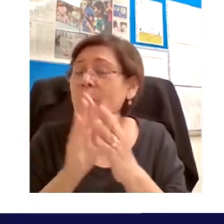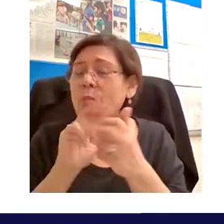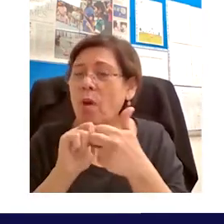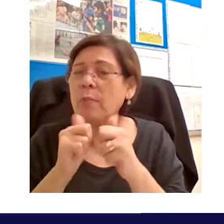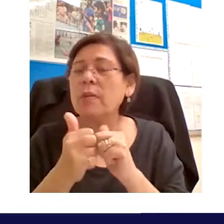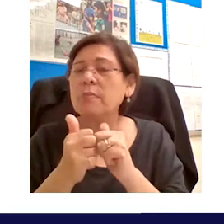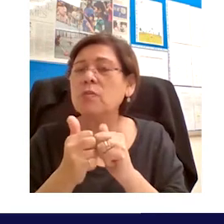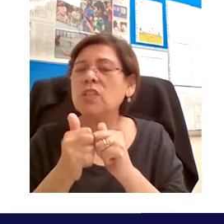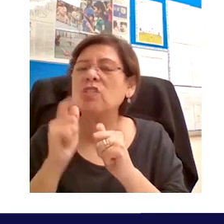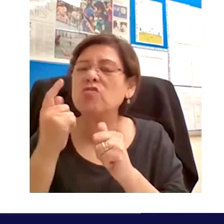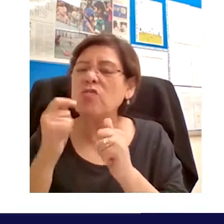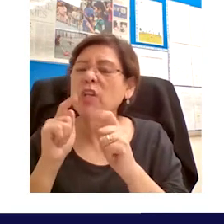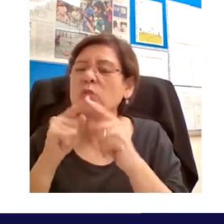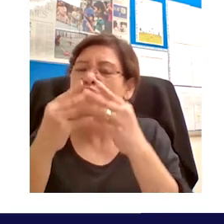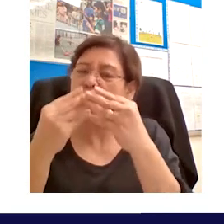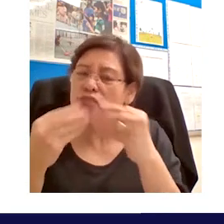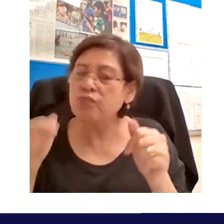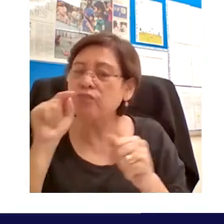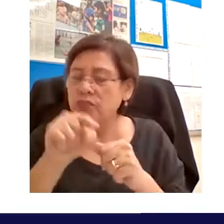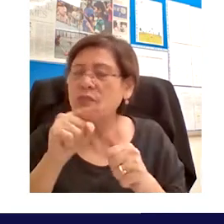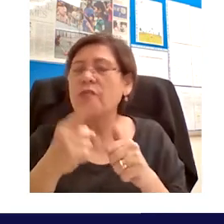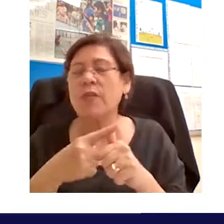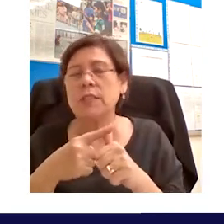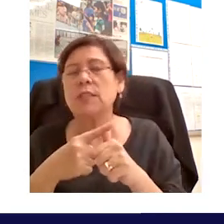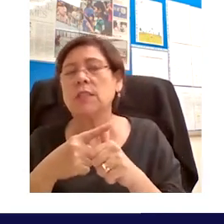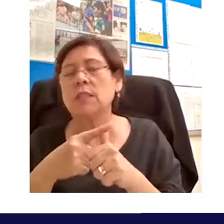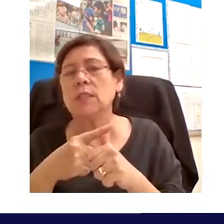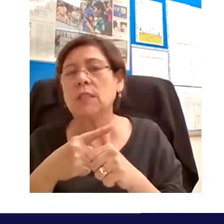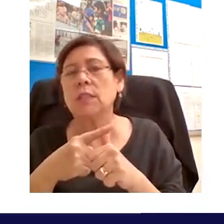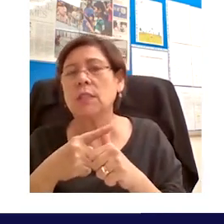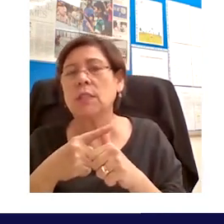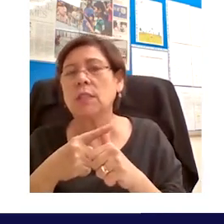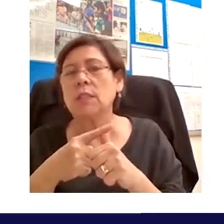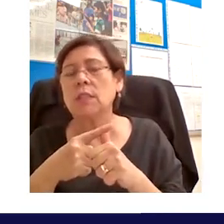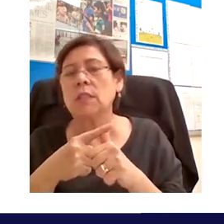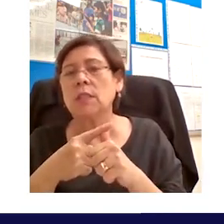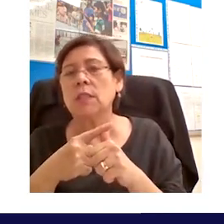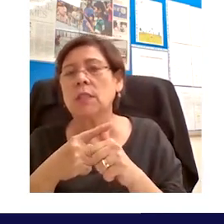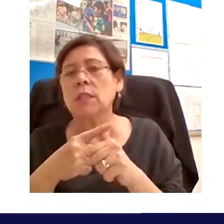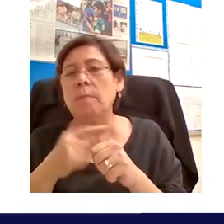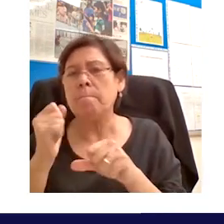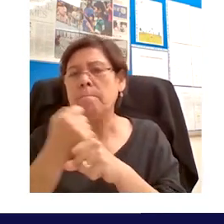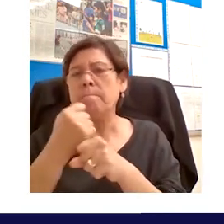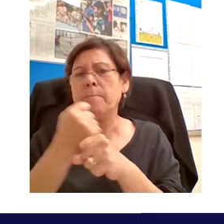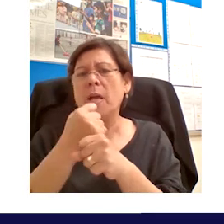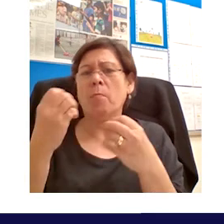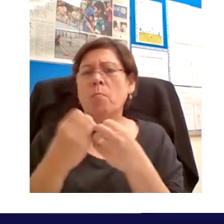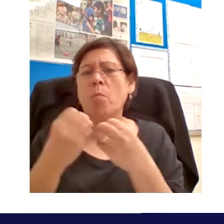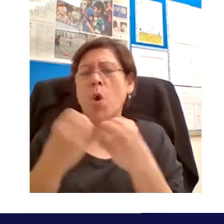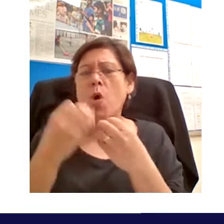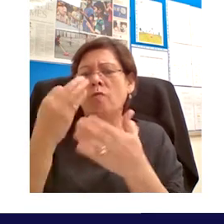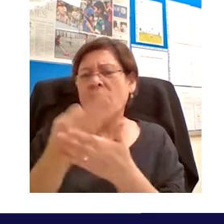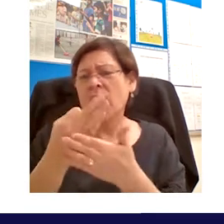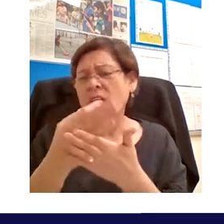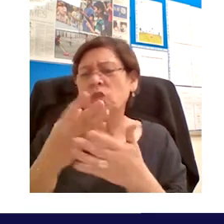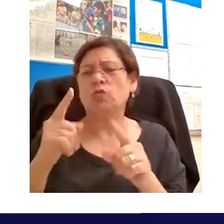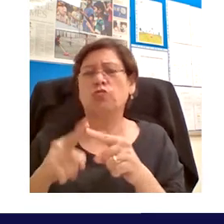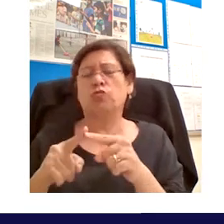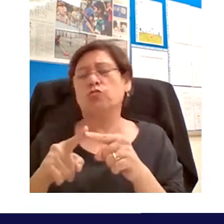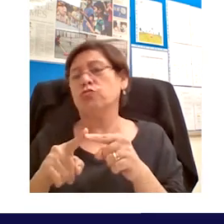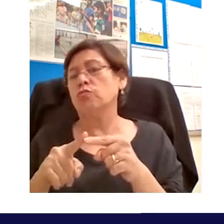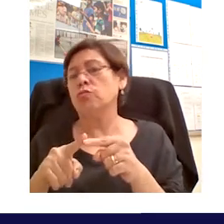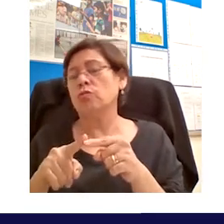resolved there generating the finance necessary to sustain um you know potentially